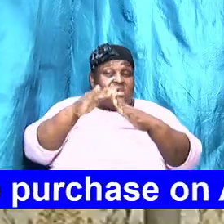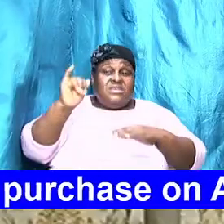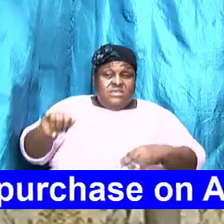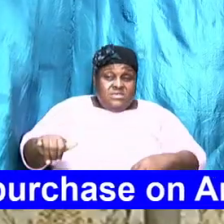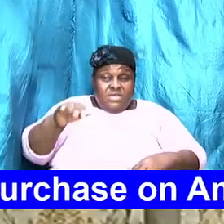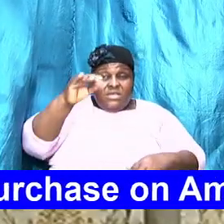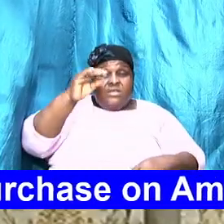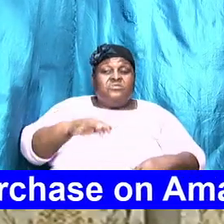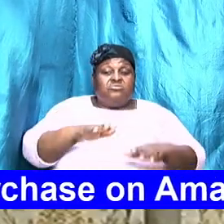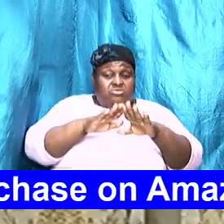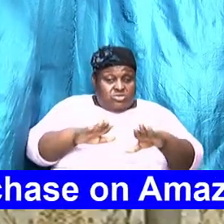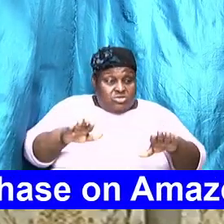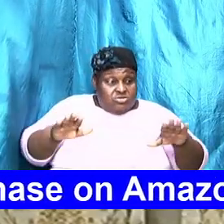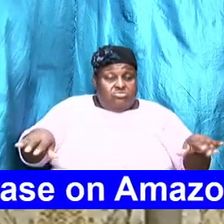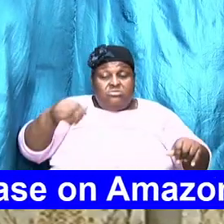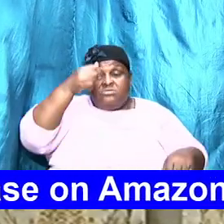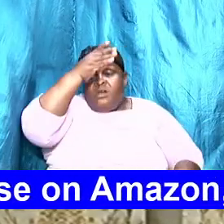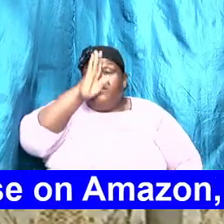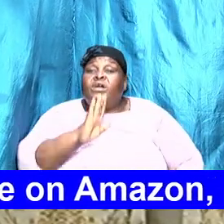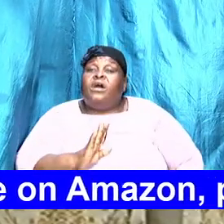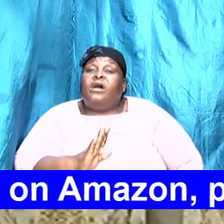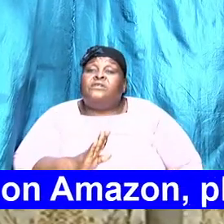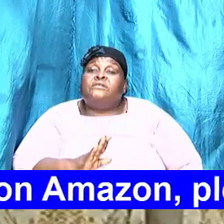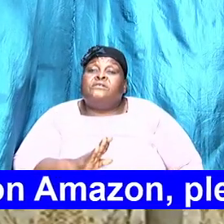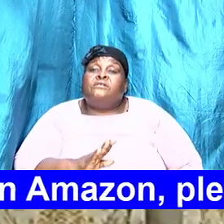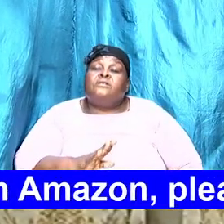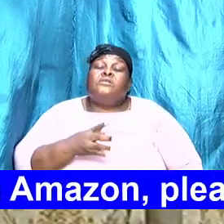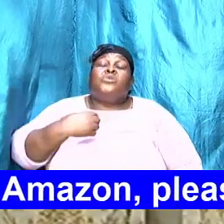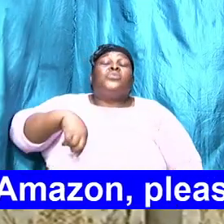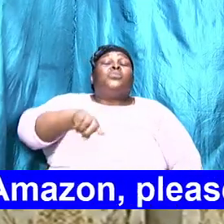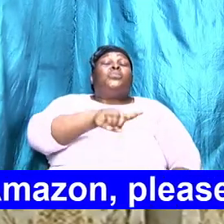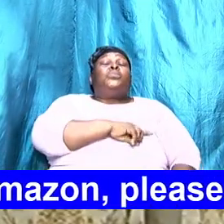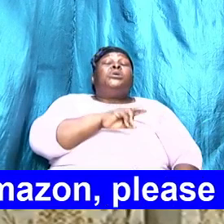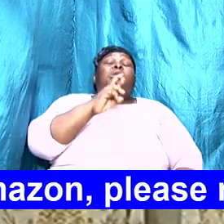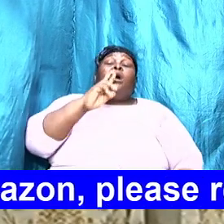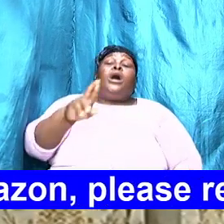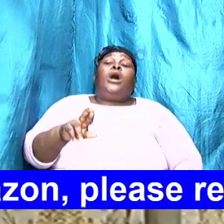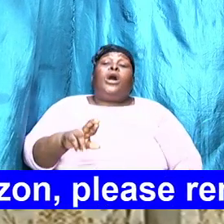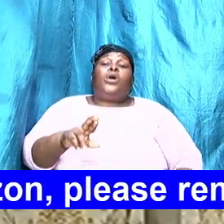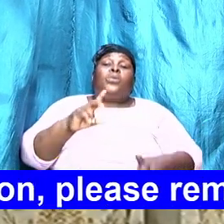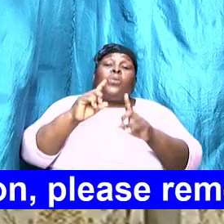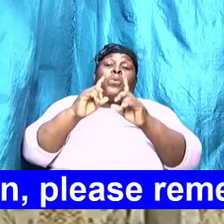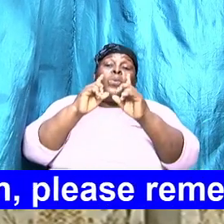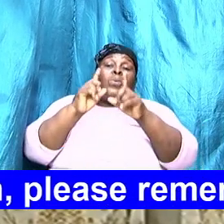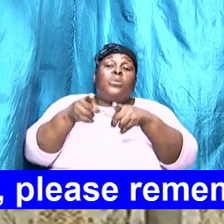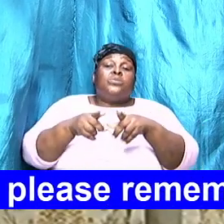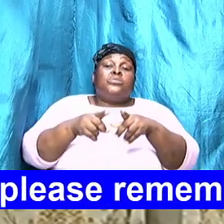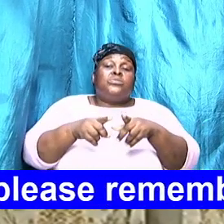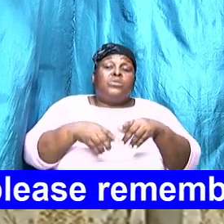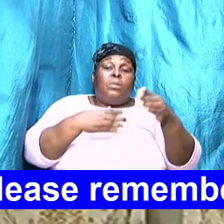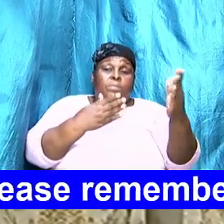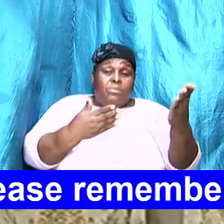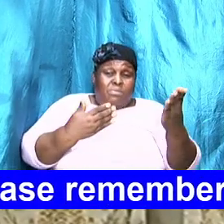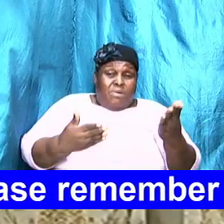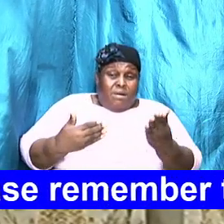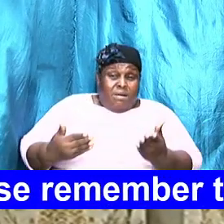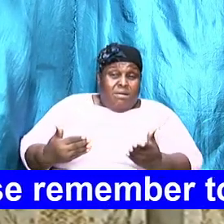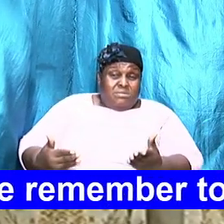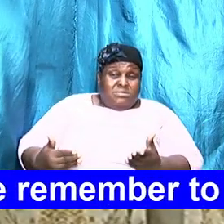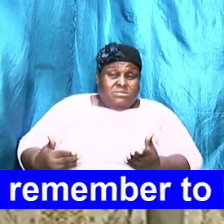still children of God and we are going to be brought under the